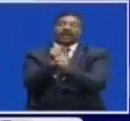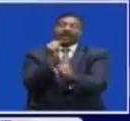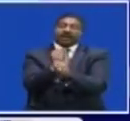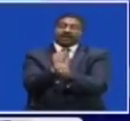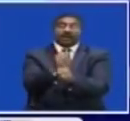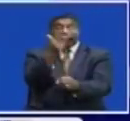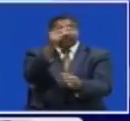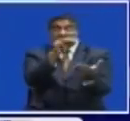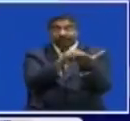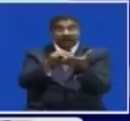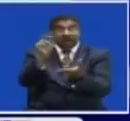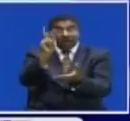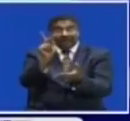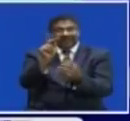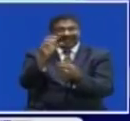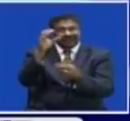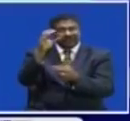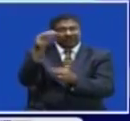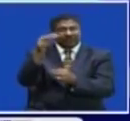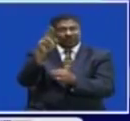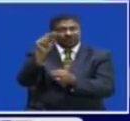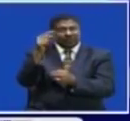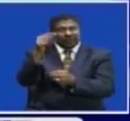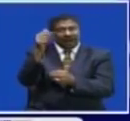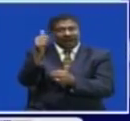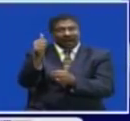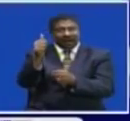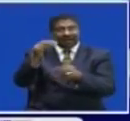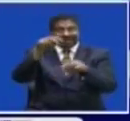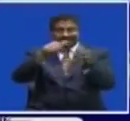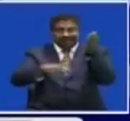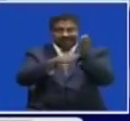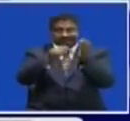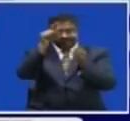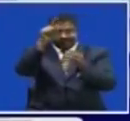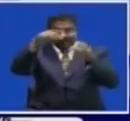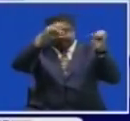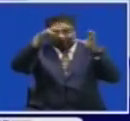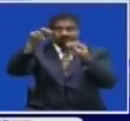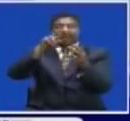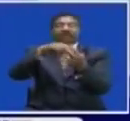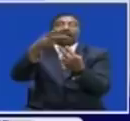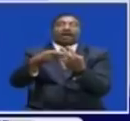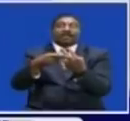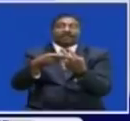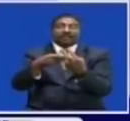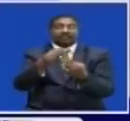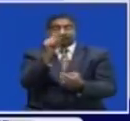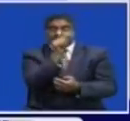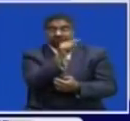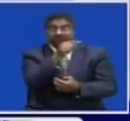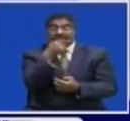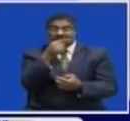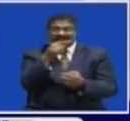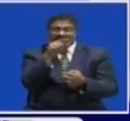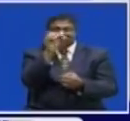Of a 3 million kwacha chunga solar power project In the Kafue National Park RIA Corporate Affairs Manager Justin Mukosa Says that a